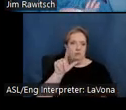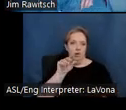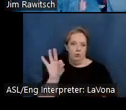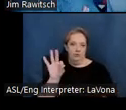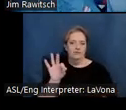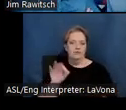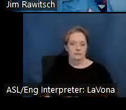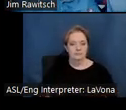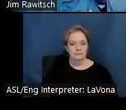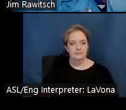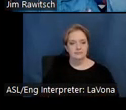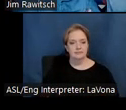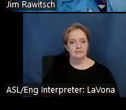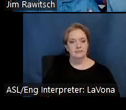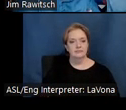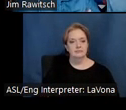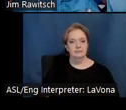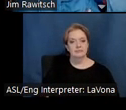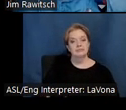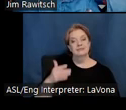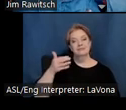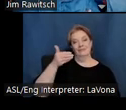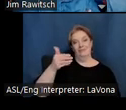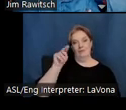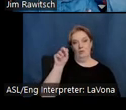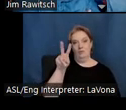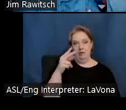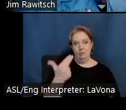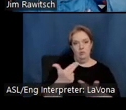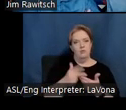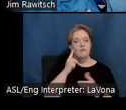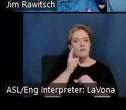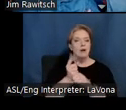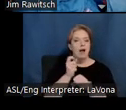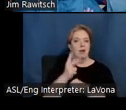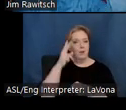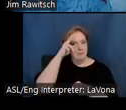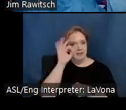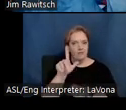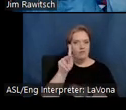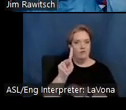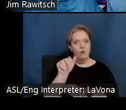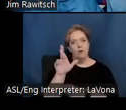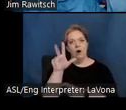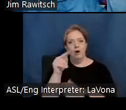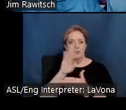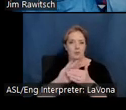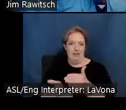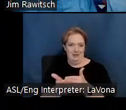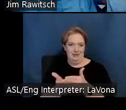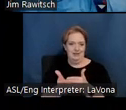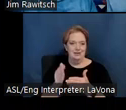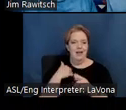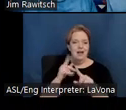And before the end of the year, in November, join us for our annual Mexican Folk Art Weekend event featuring notable artists from Mata